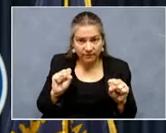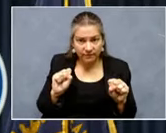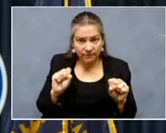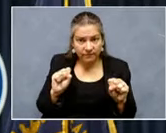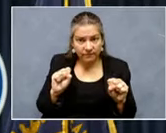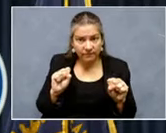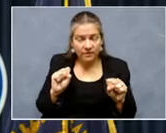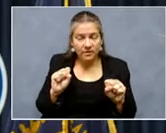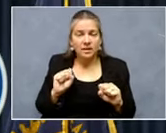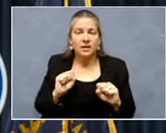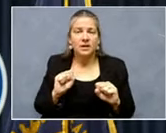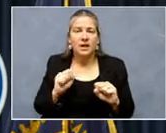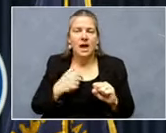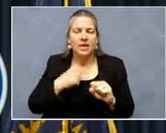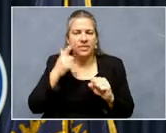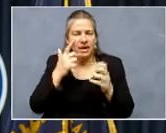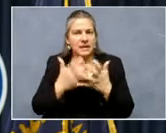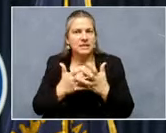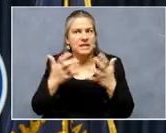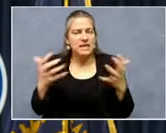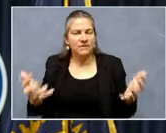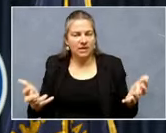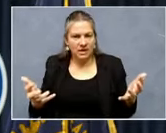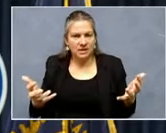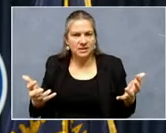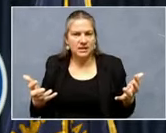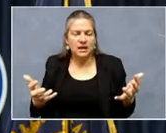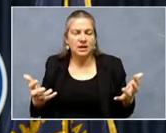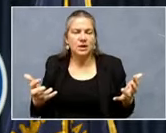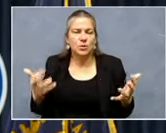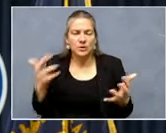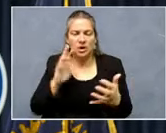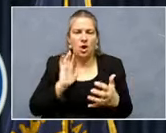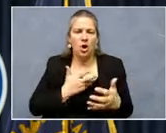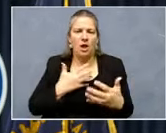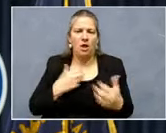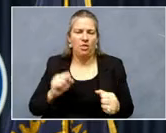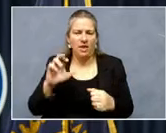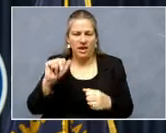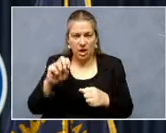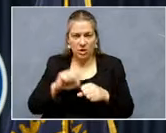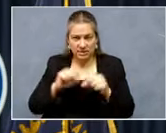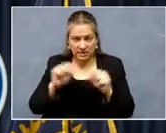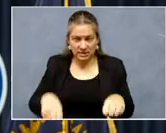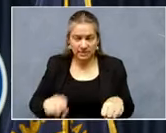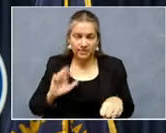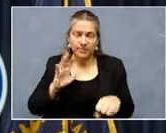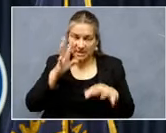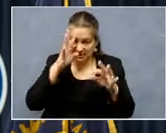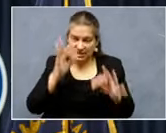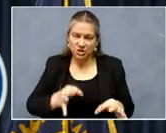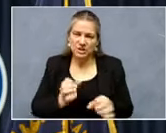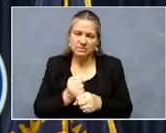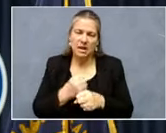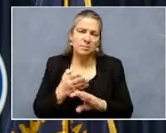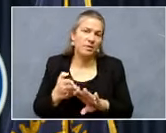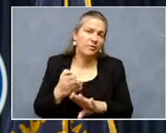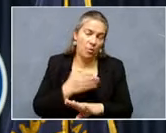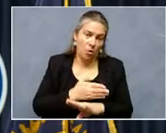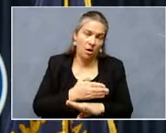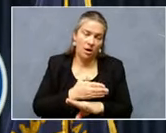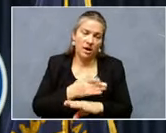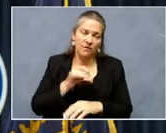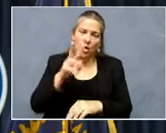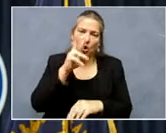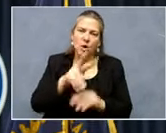significant, uh, driver is our healthcare system and decisions that were made before. Uh, if you look at